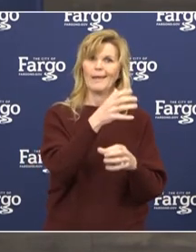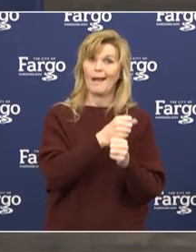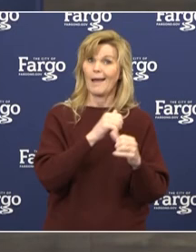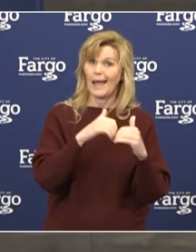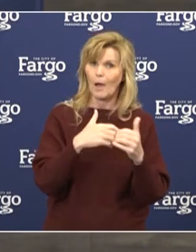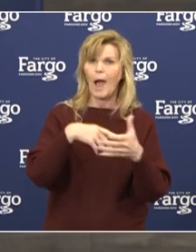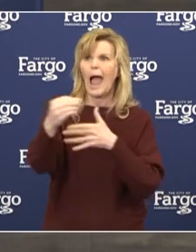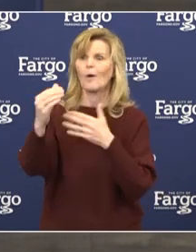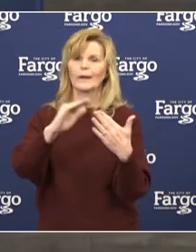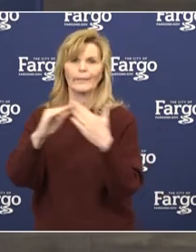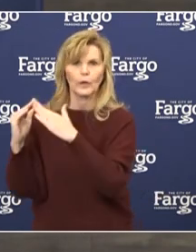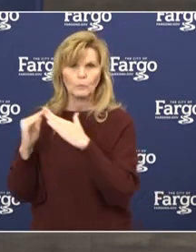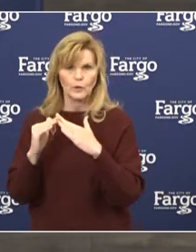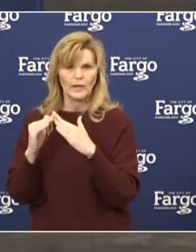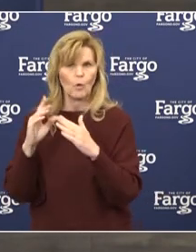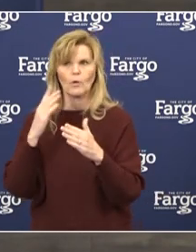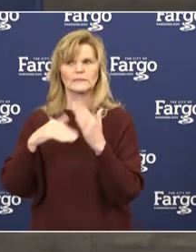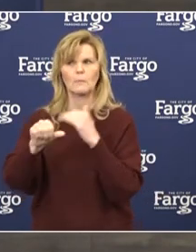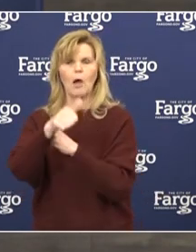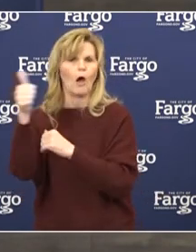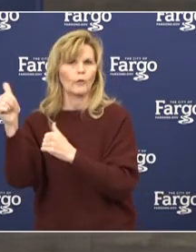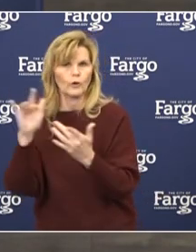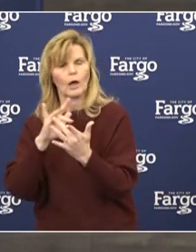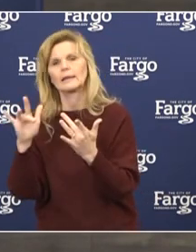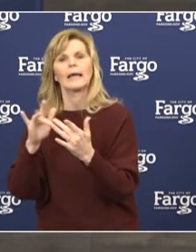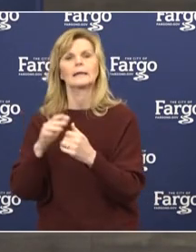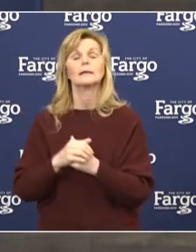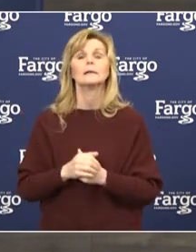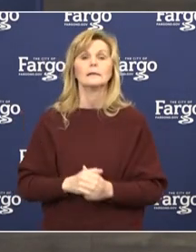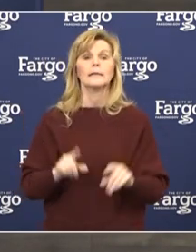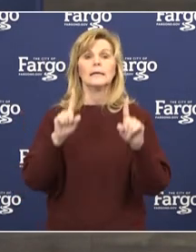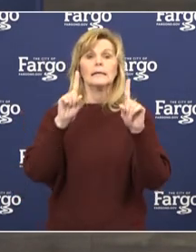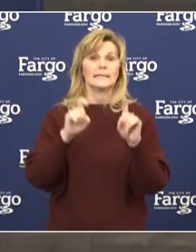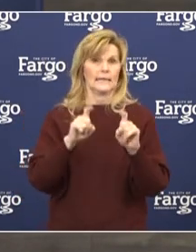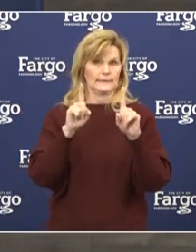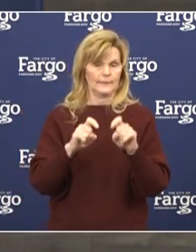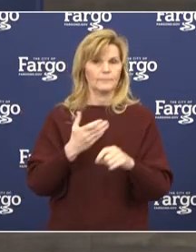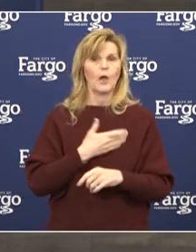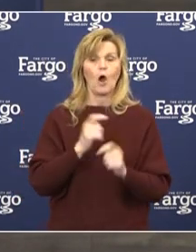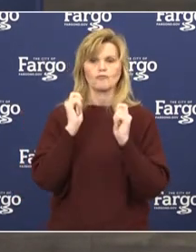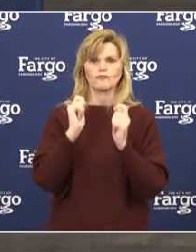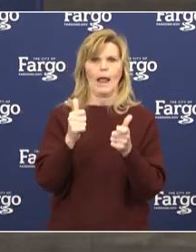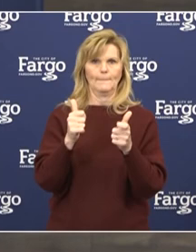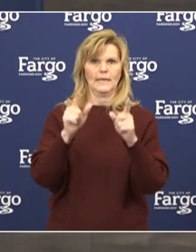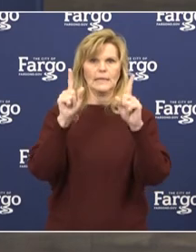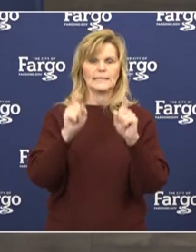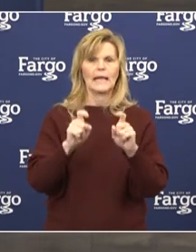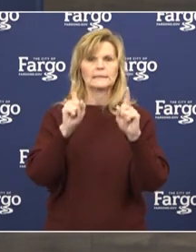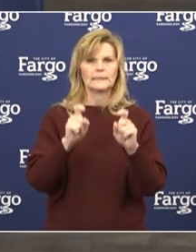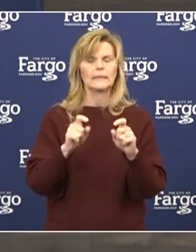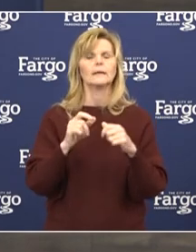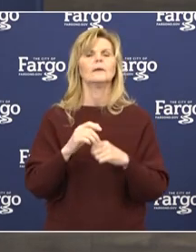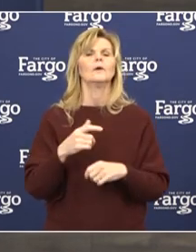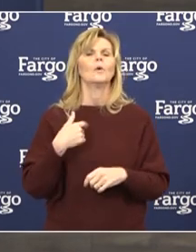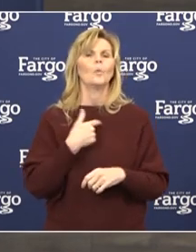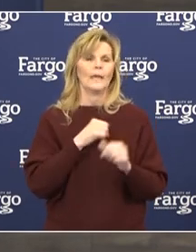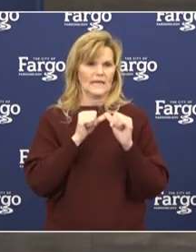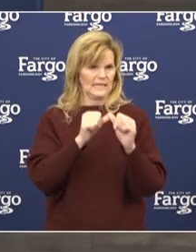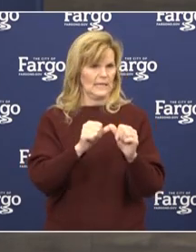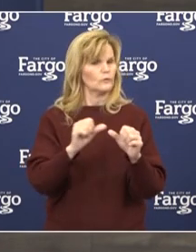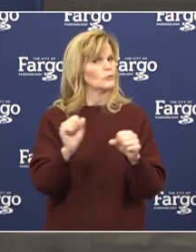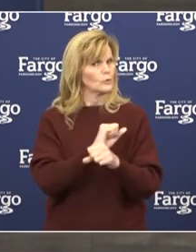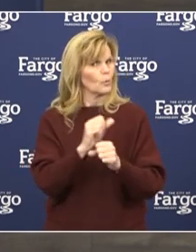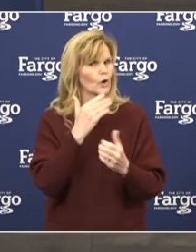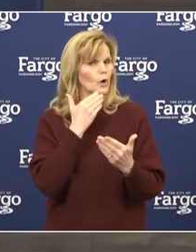or with another contact. Testing, our rapid testing, which we announced previously, continues to work